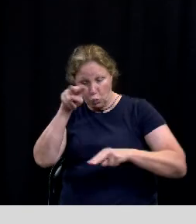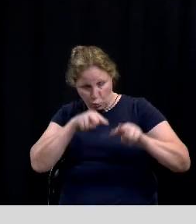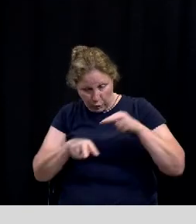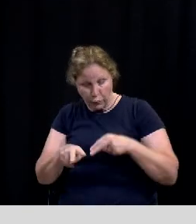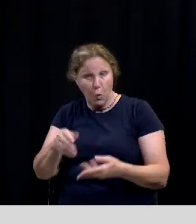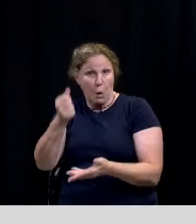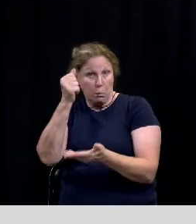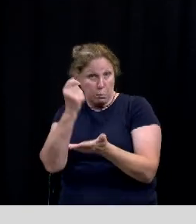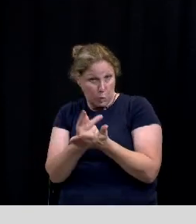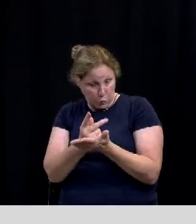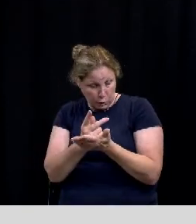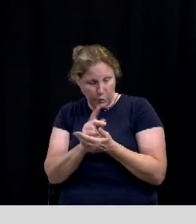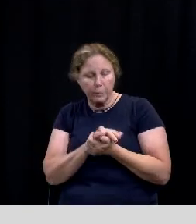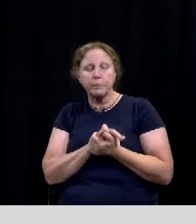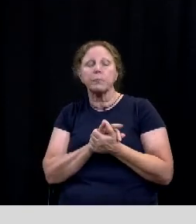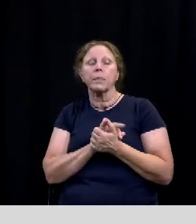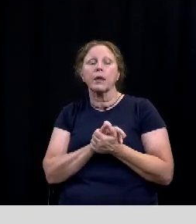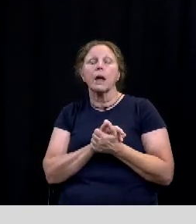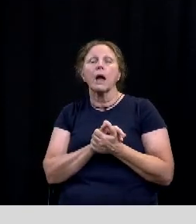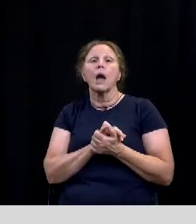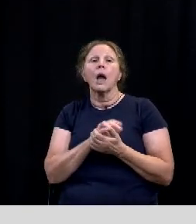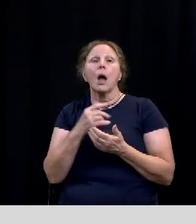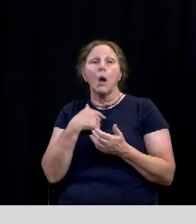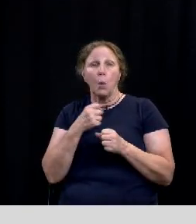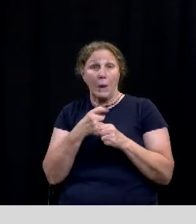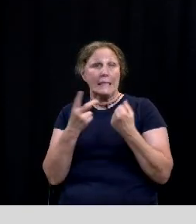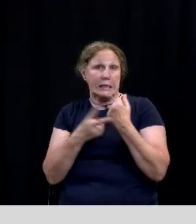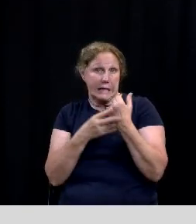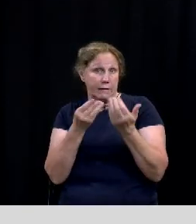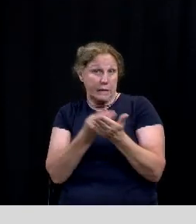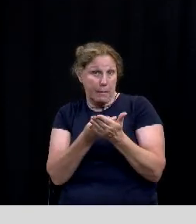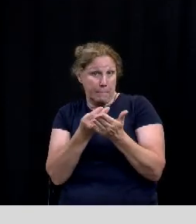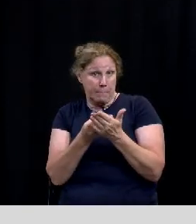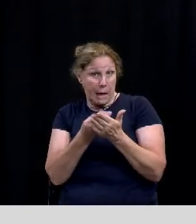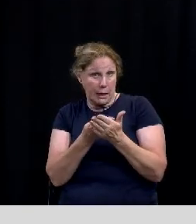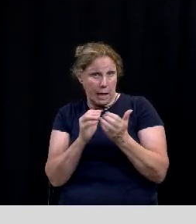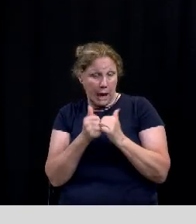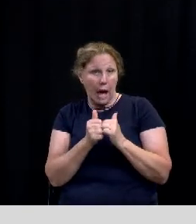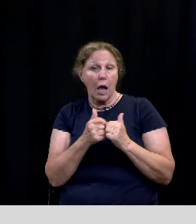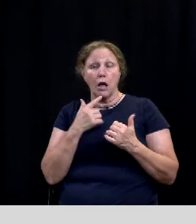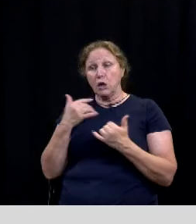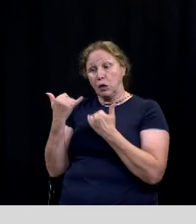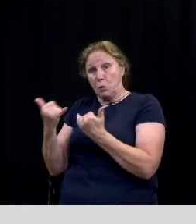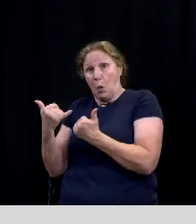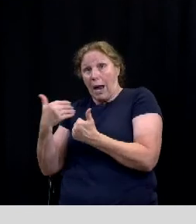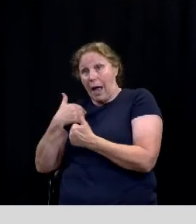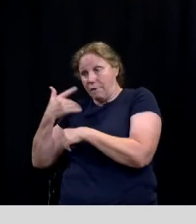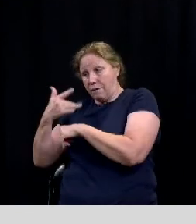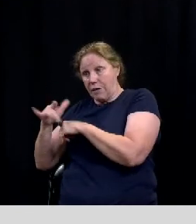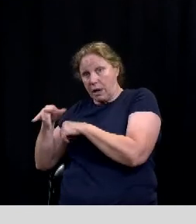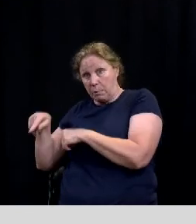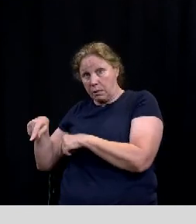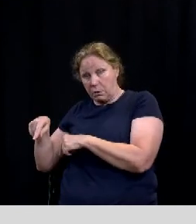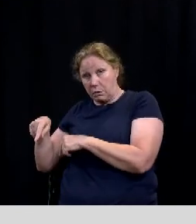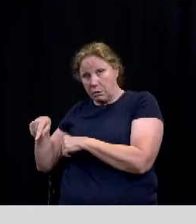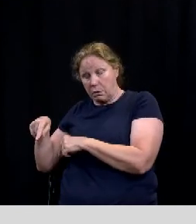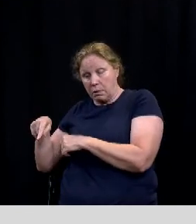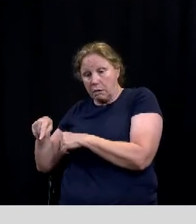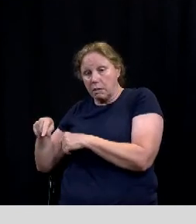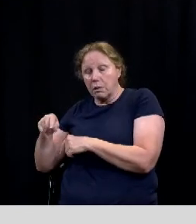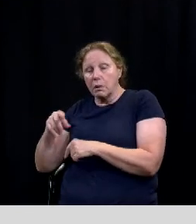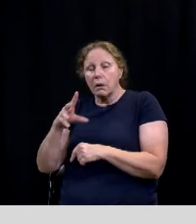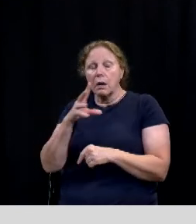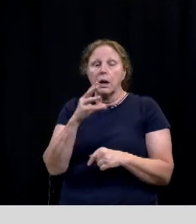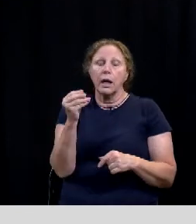uh we were able to achieve some cost savings by incorporating existing elements um and we were also able